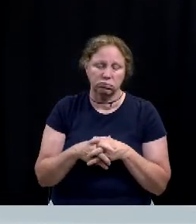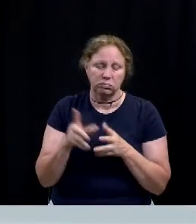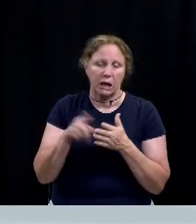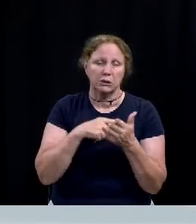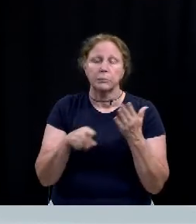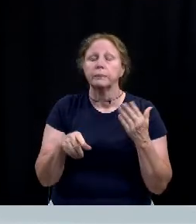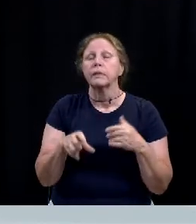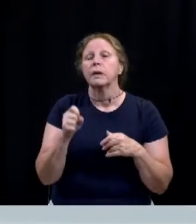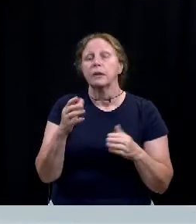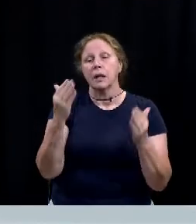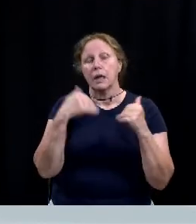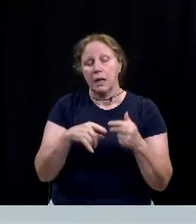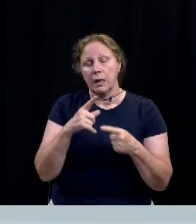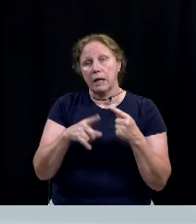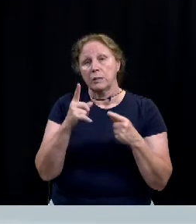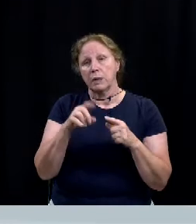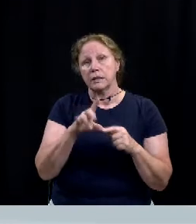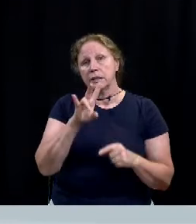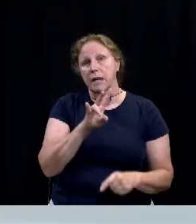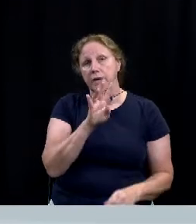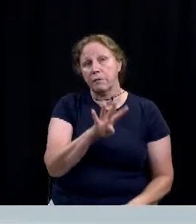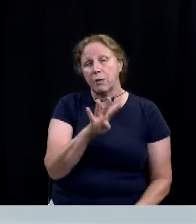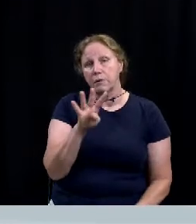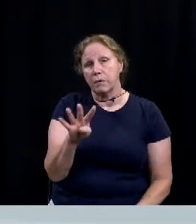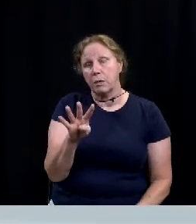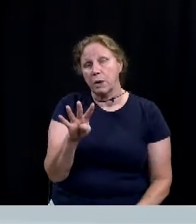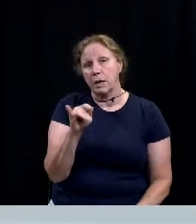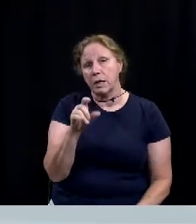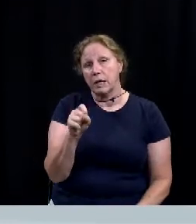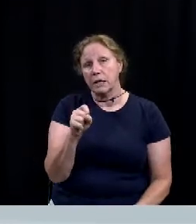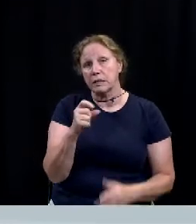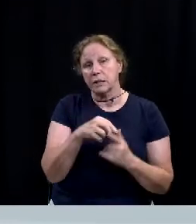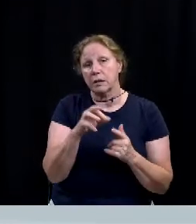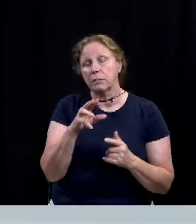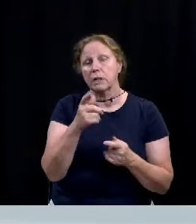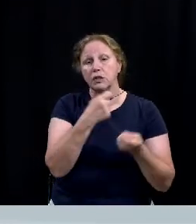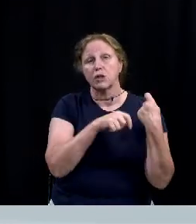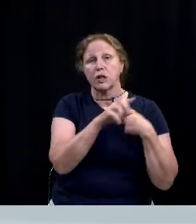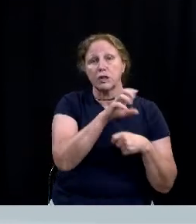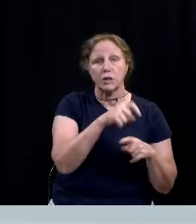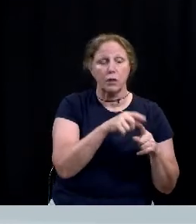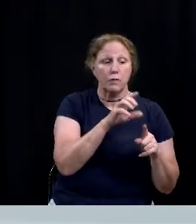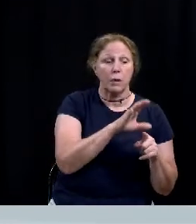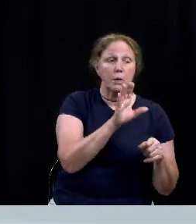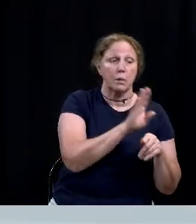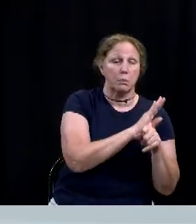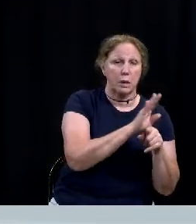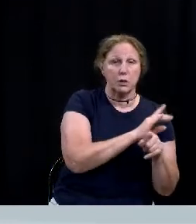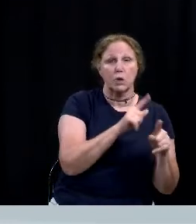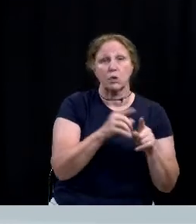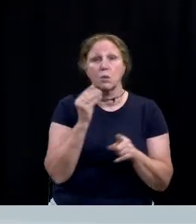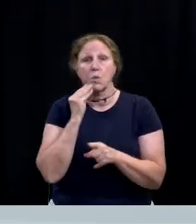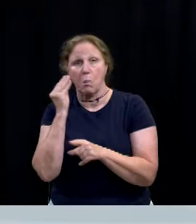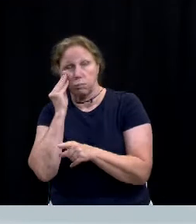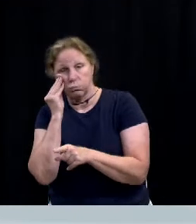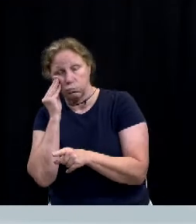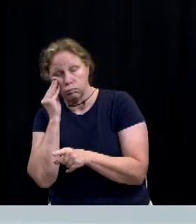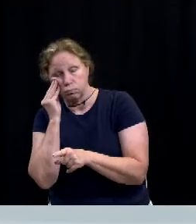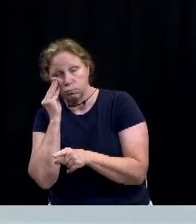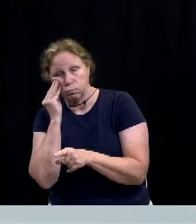And then the last public hearing, 744, is some rezoning from commercial zoning to residential zoning